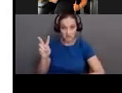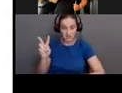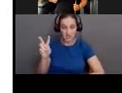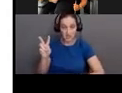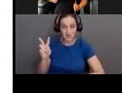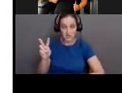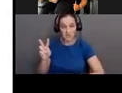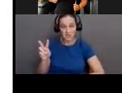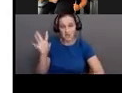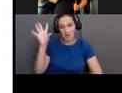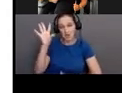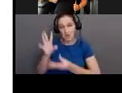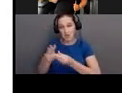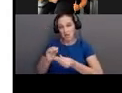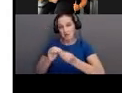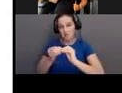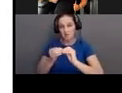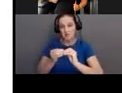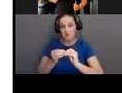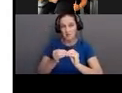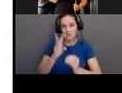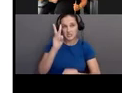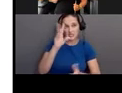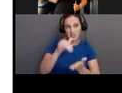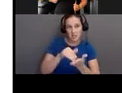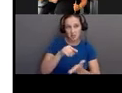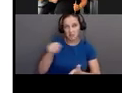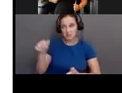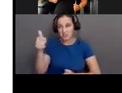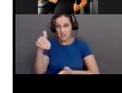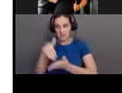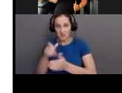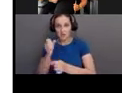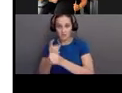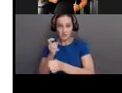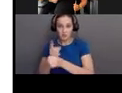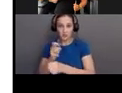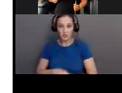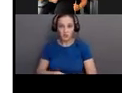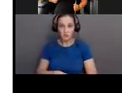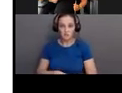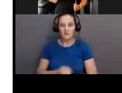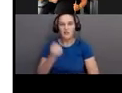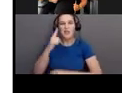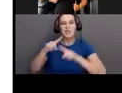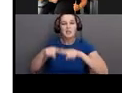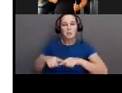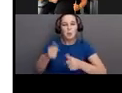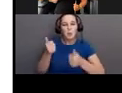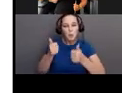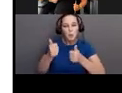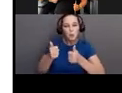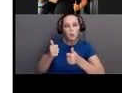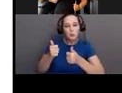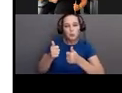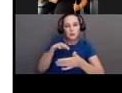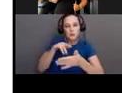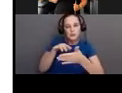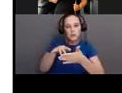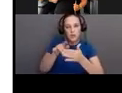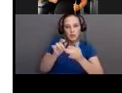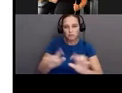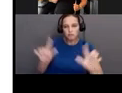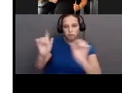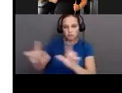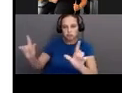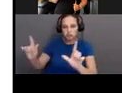6,000 and 10,000 per year. It's going to depend on which study that you're looking at, what the number is, but somewhere in